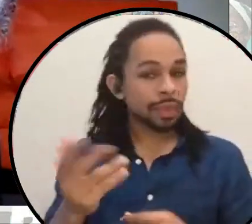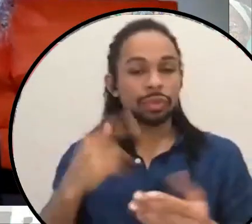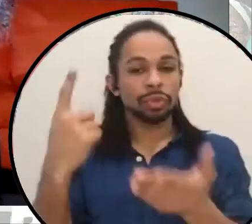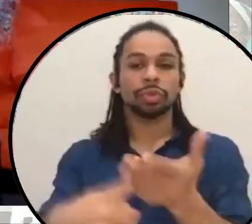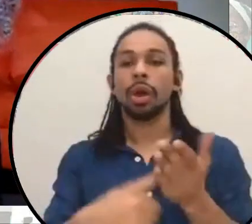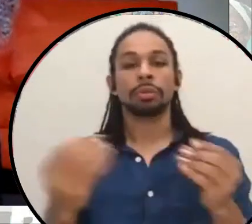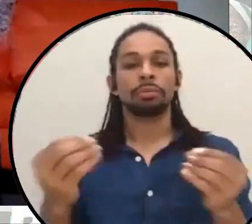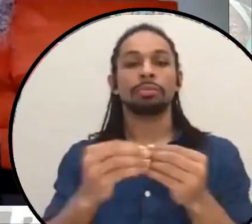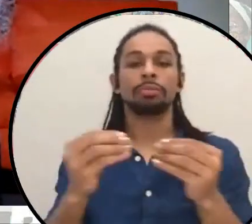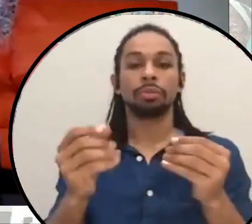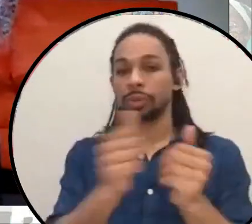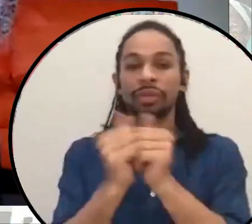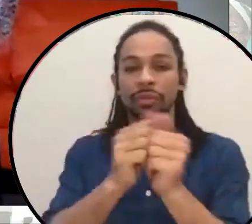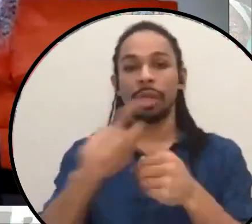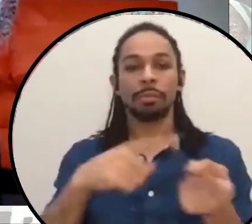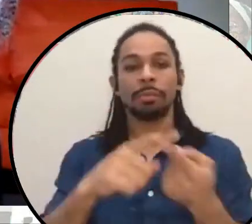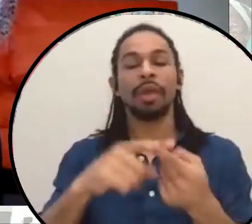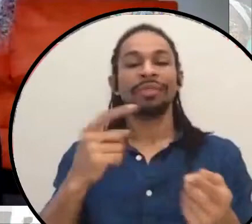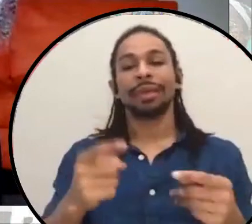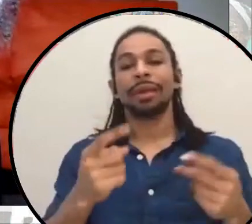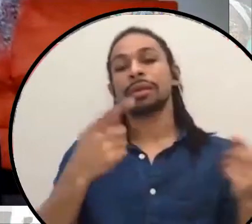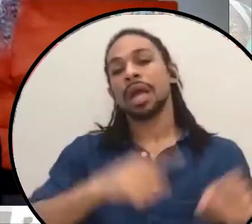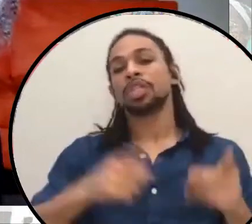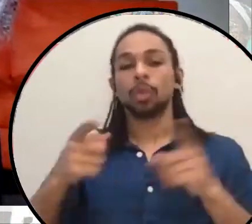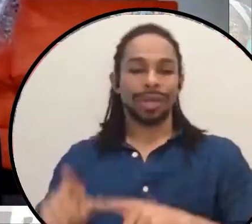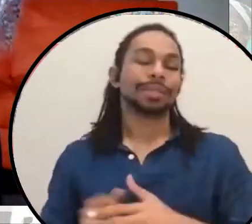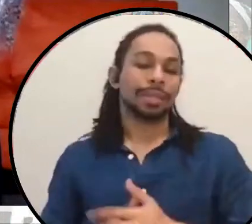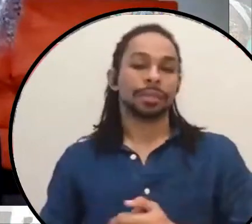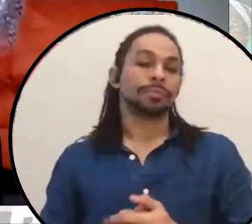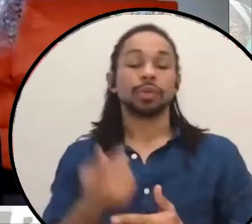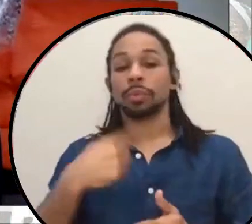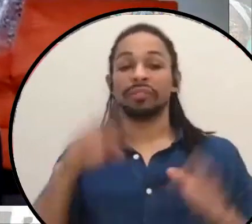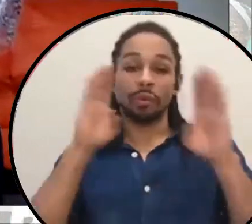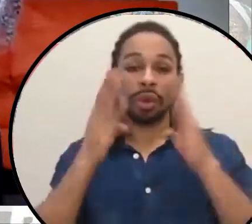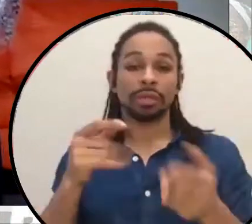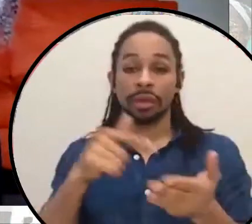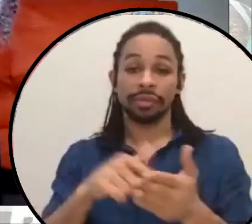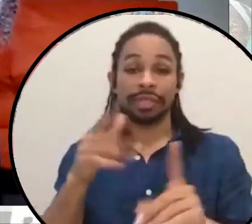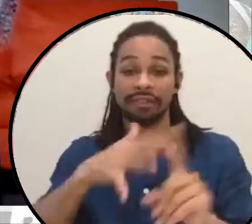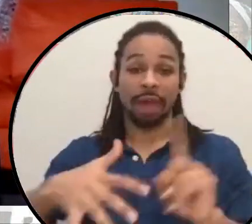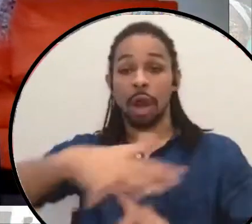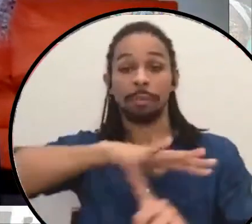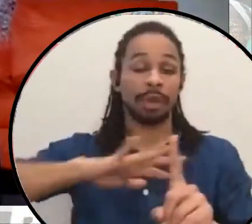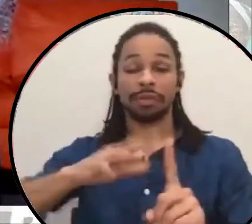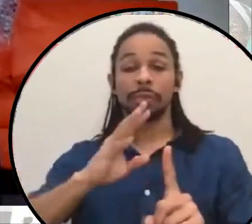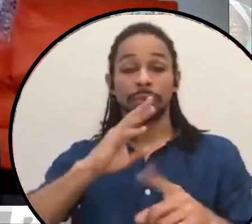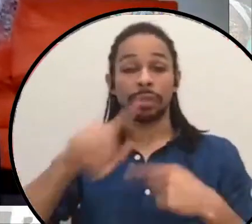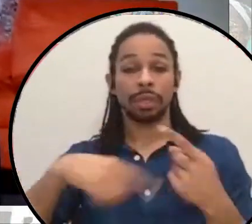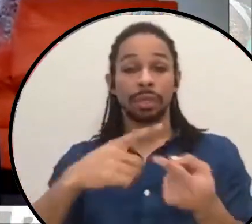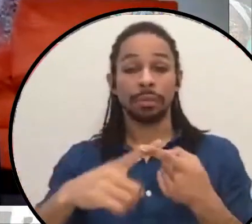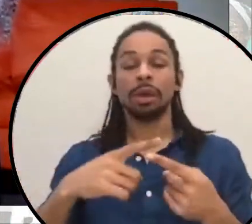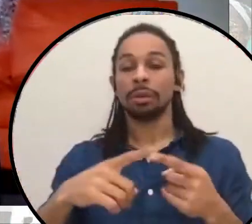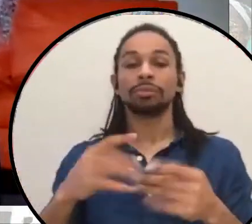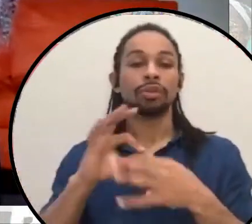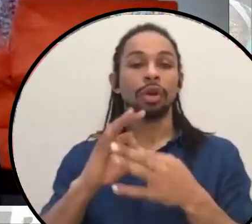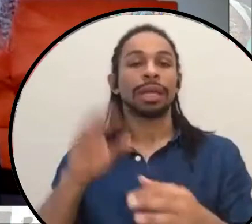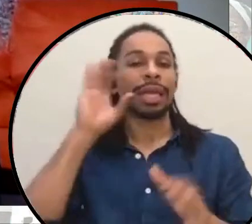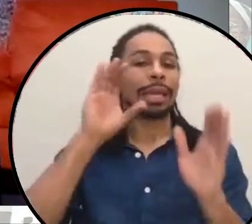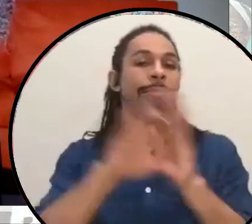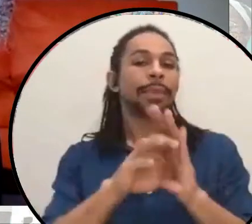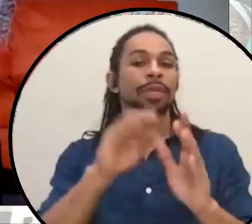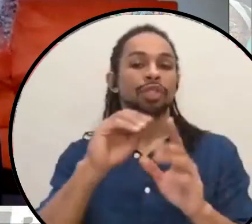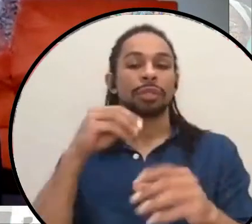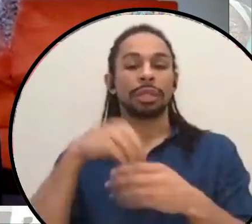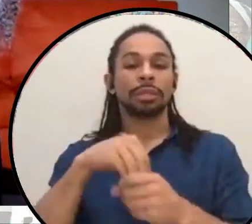these consequences. And so we're focusing on everything from this whole environment that I referred to of image culture, but also we're talking